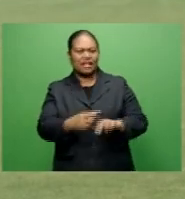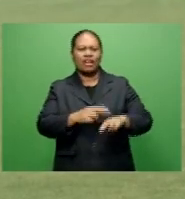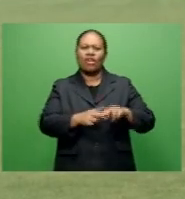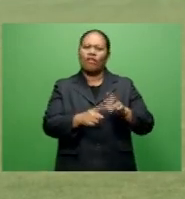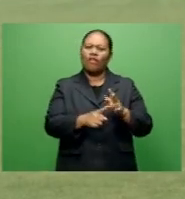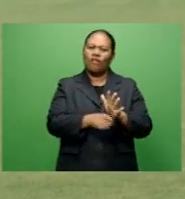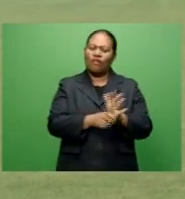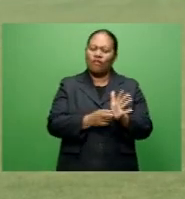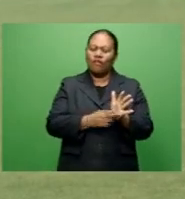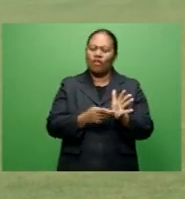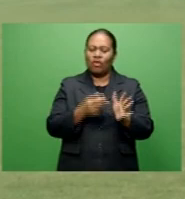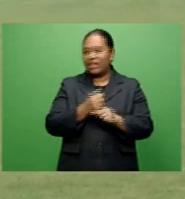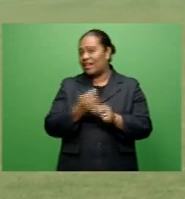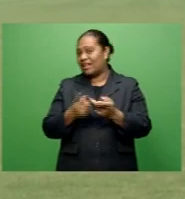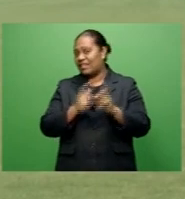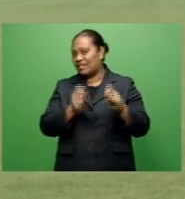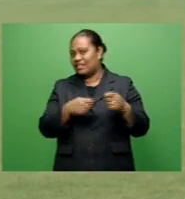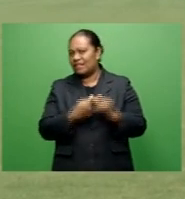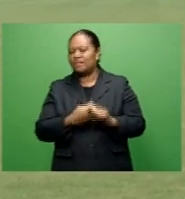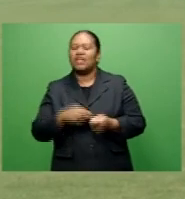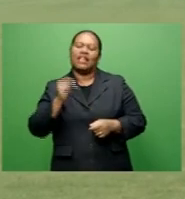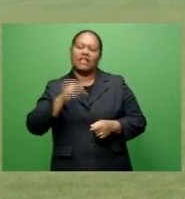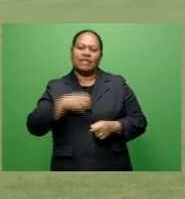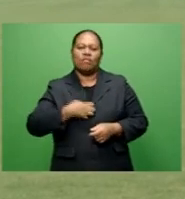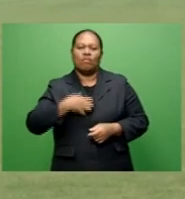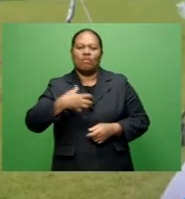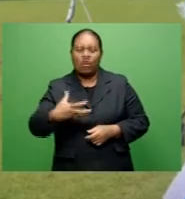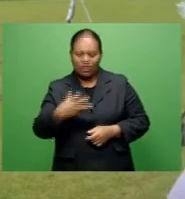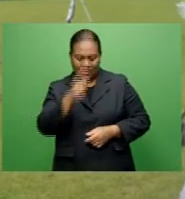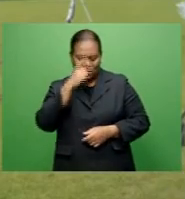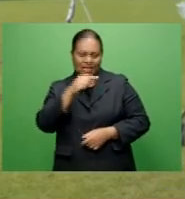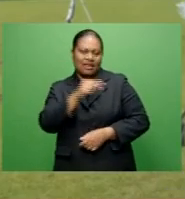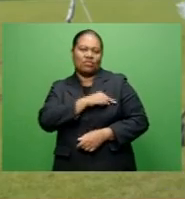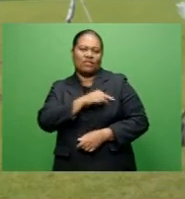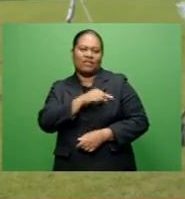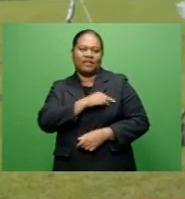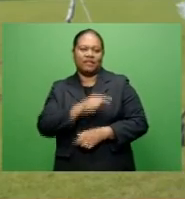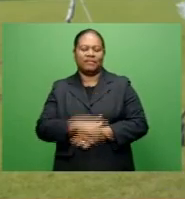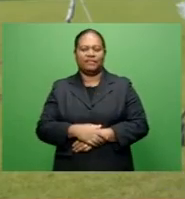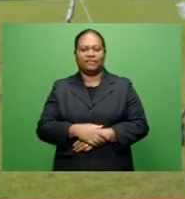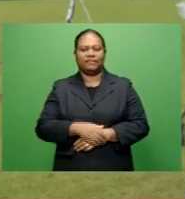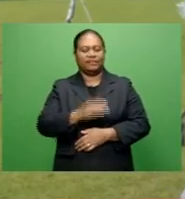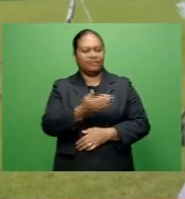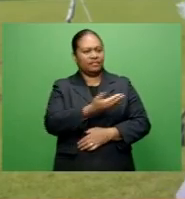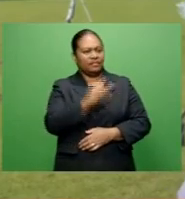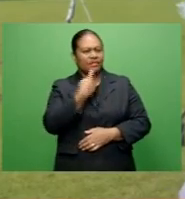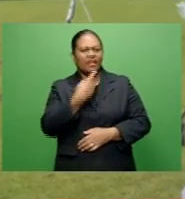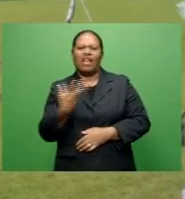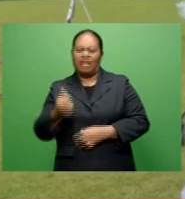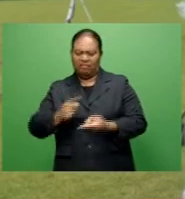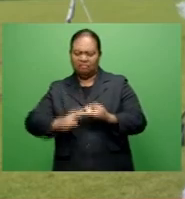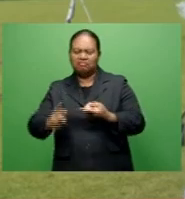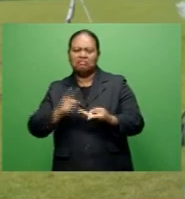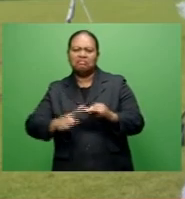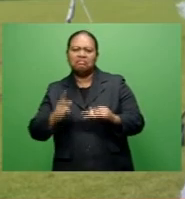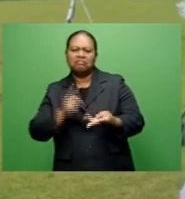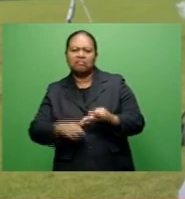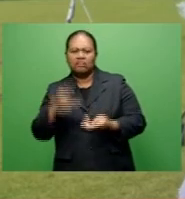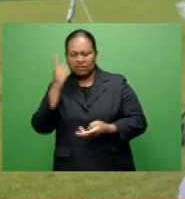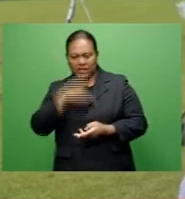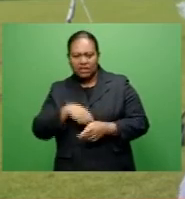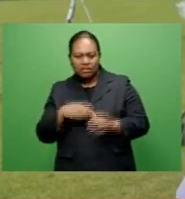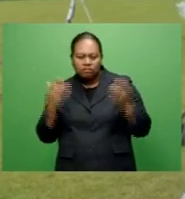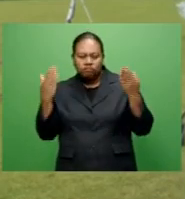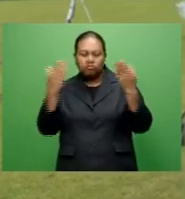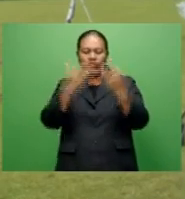other archers will need 640 points to qualify. We've got George here, we've got Nathan here and Rajiv who are battling for the